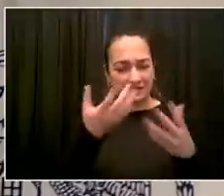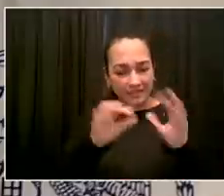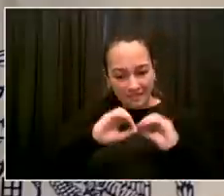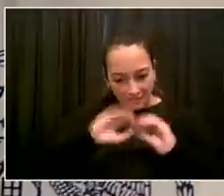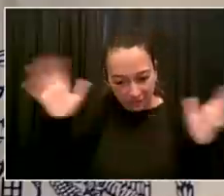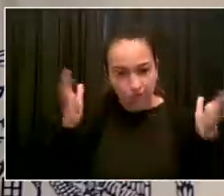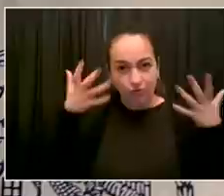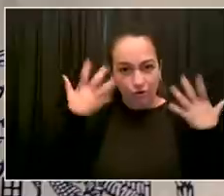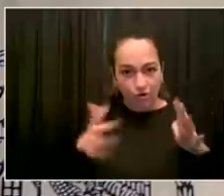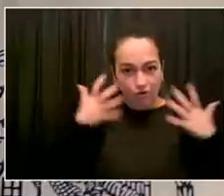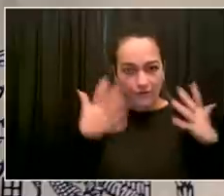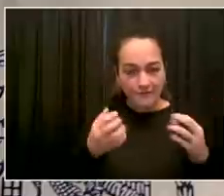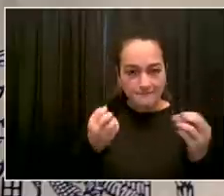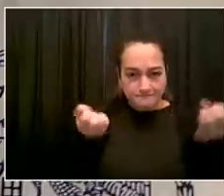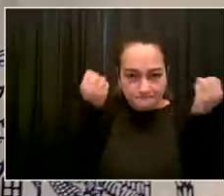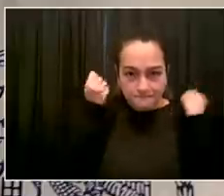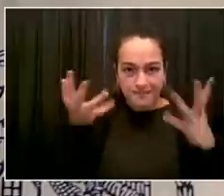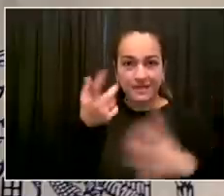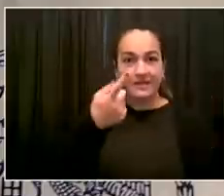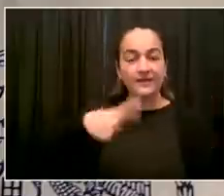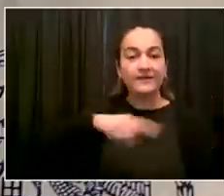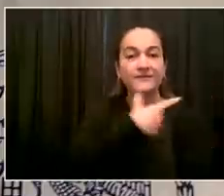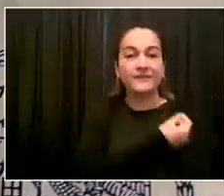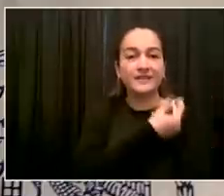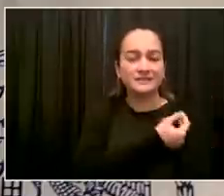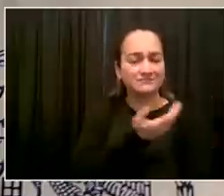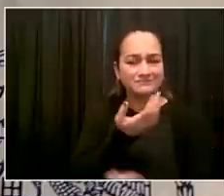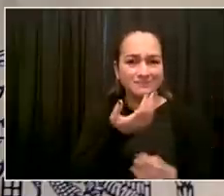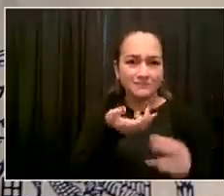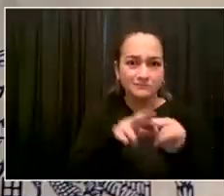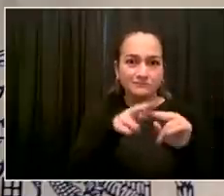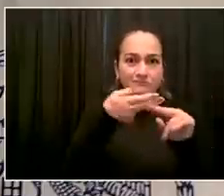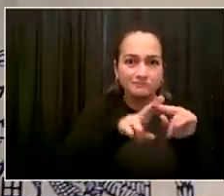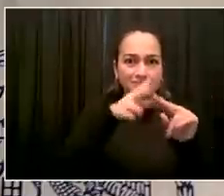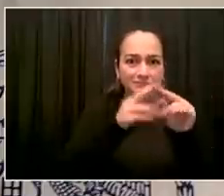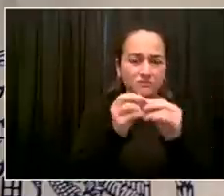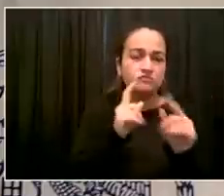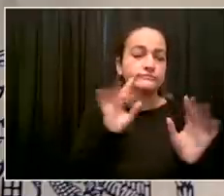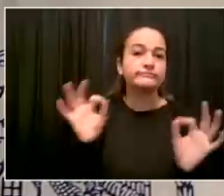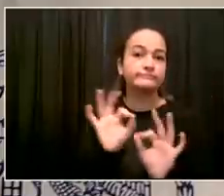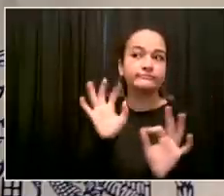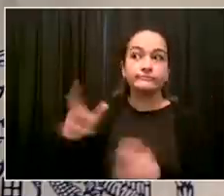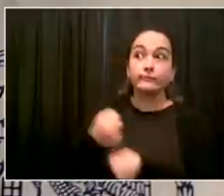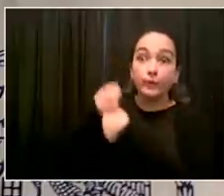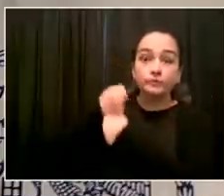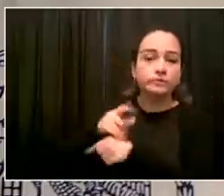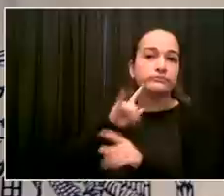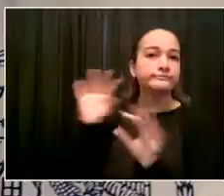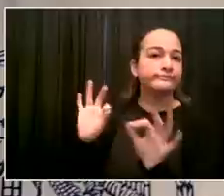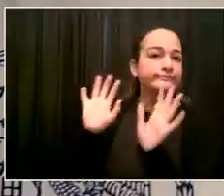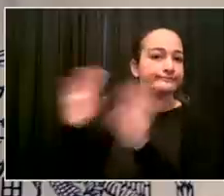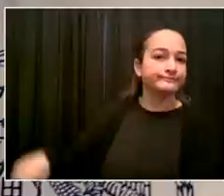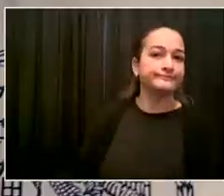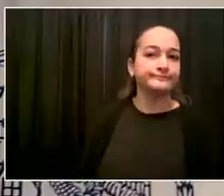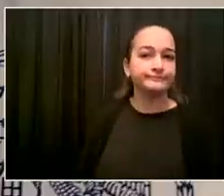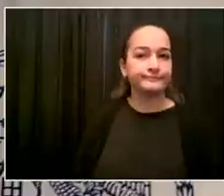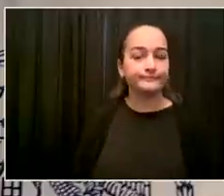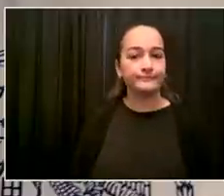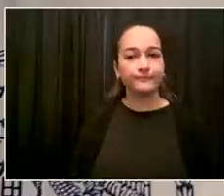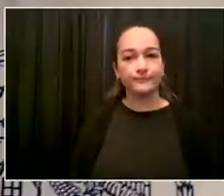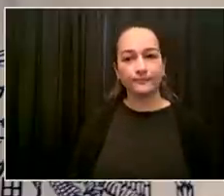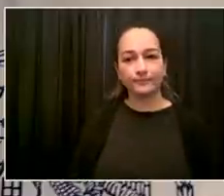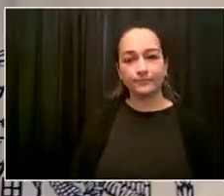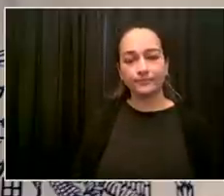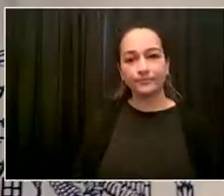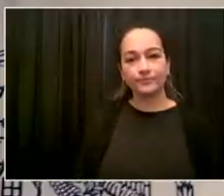So I think this sort of question of where is New York City going? Where are the people going? It's